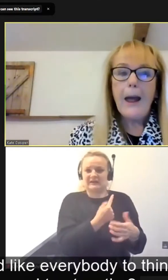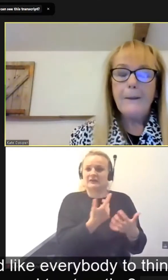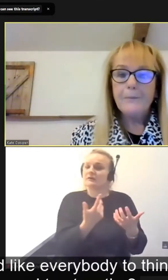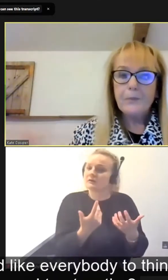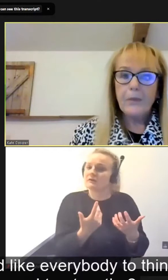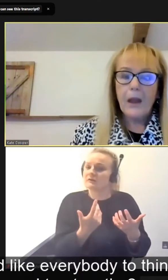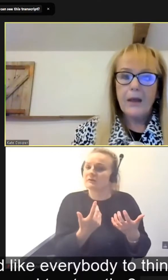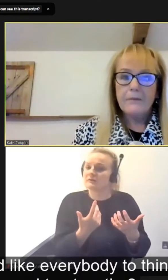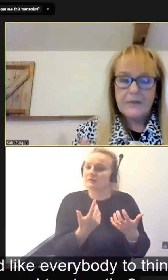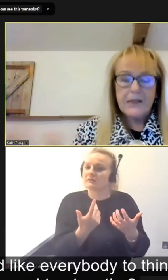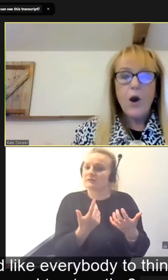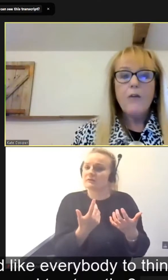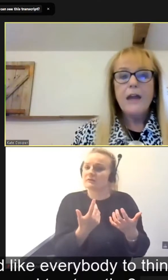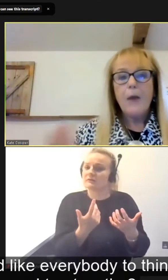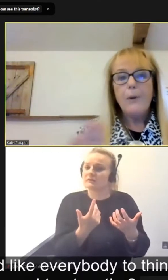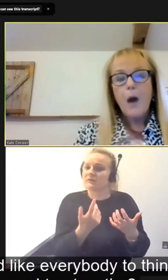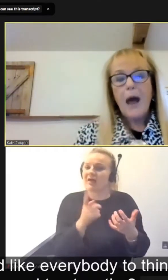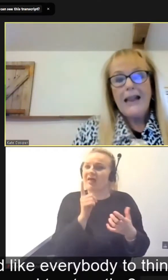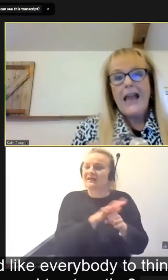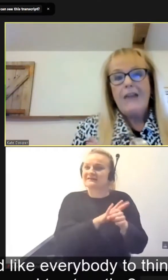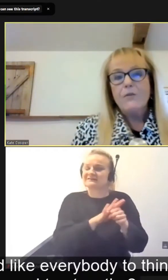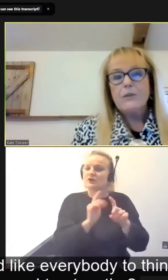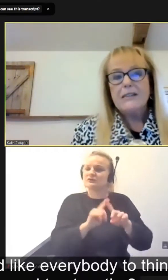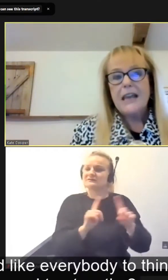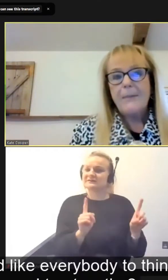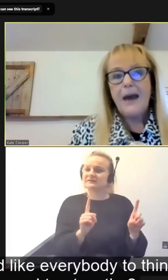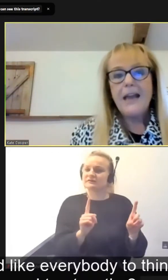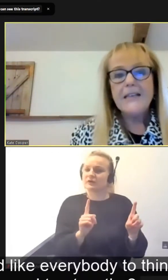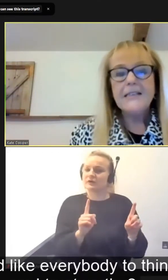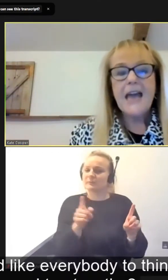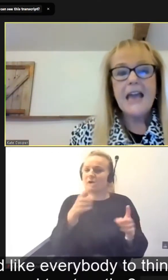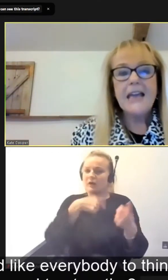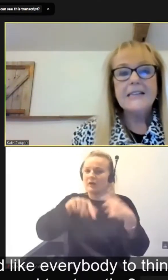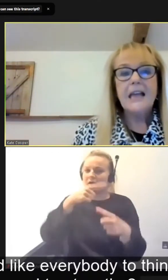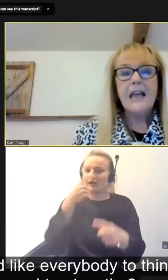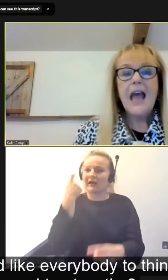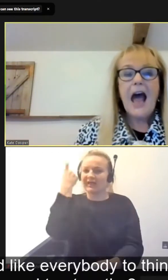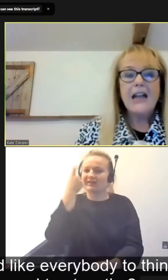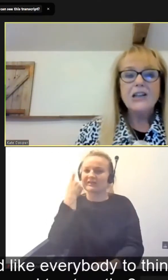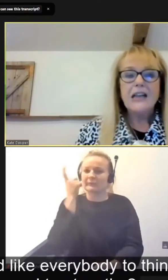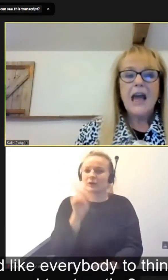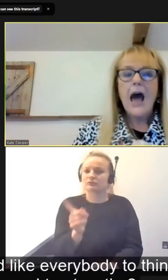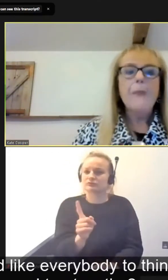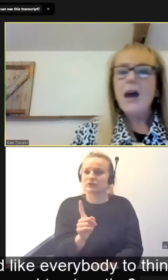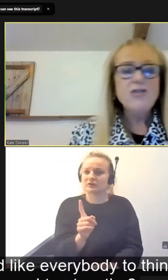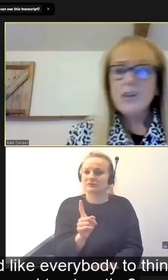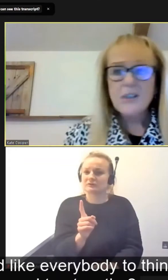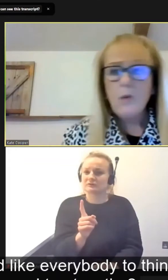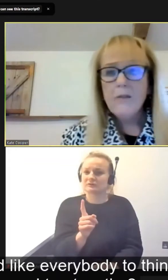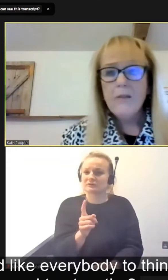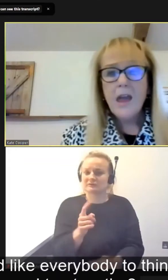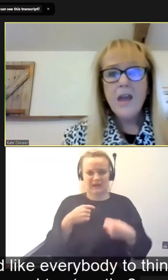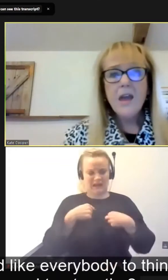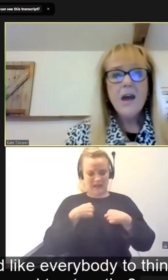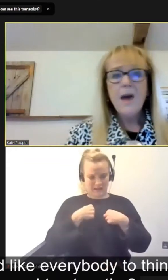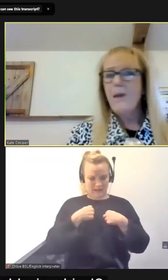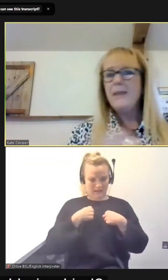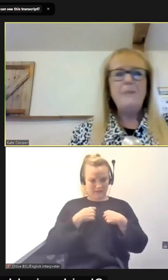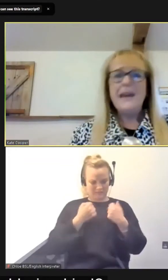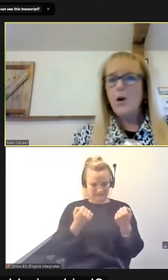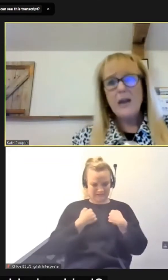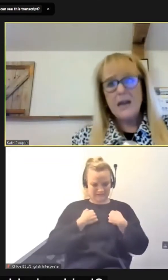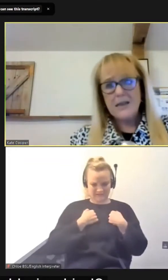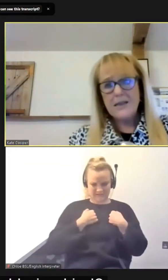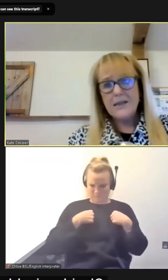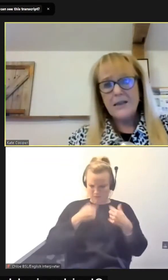scenario. But what I'd like everyone to think about here today is that actually, am I trustworthy, am